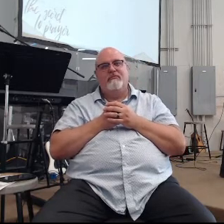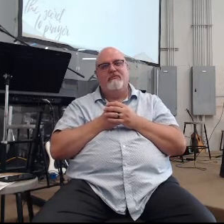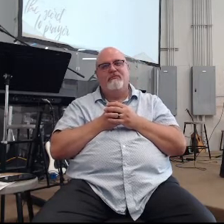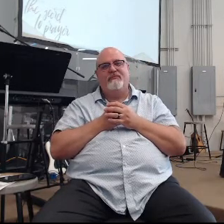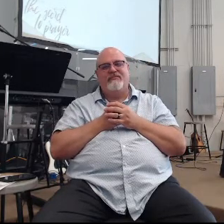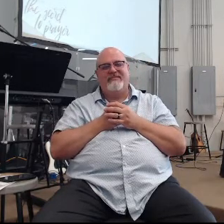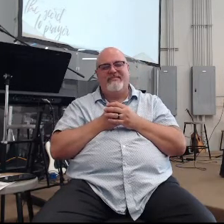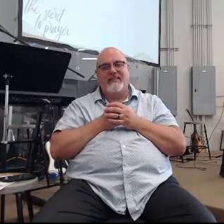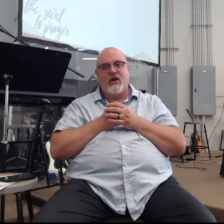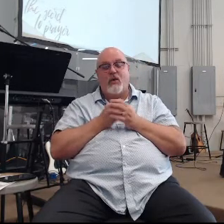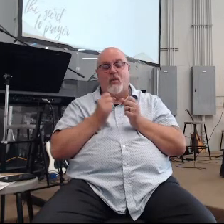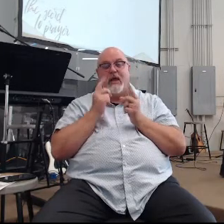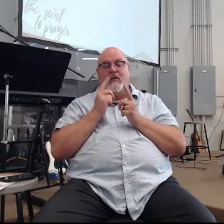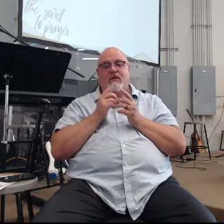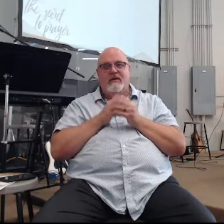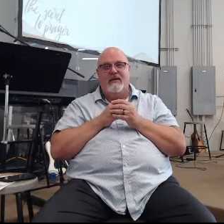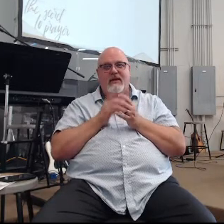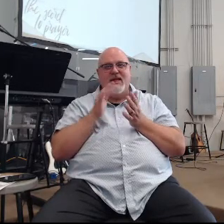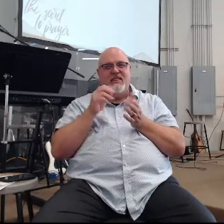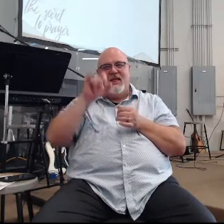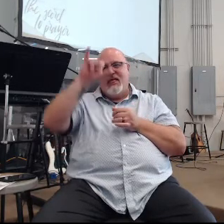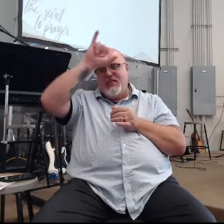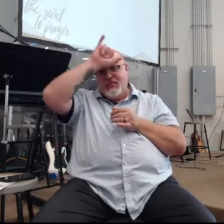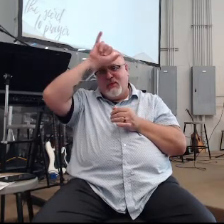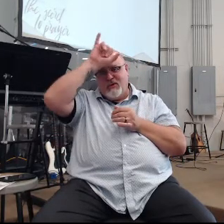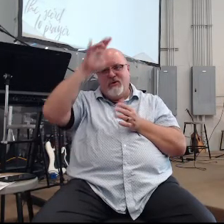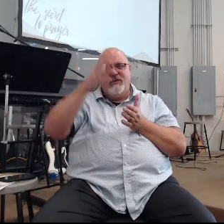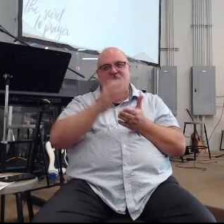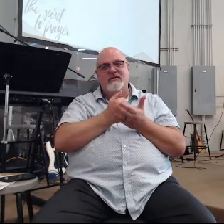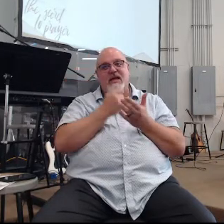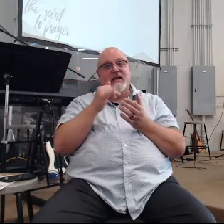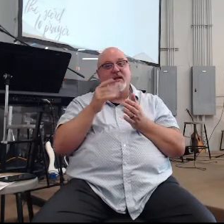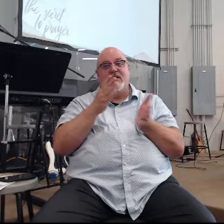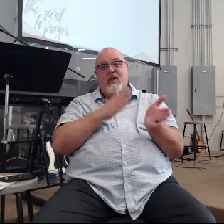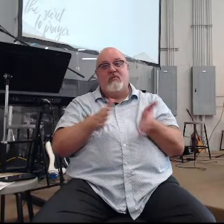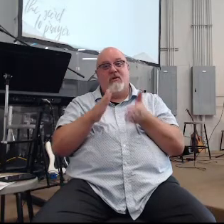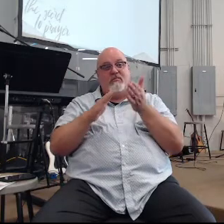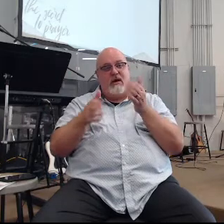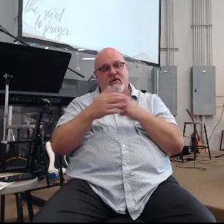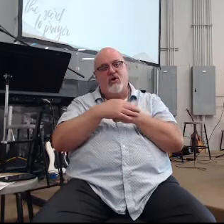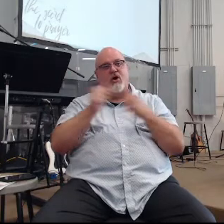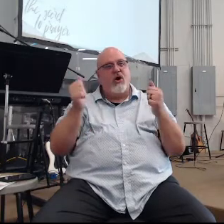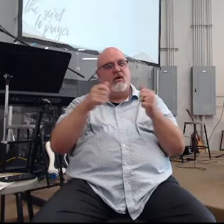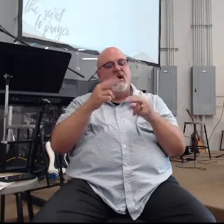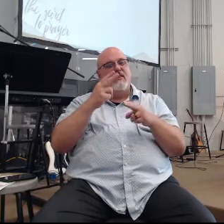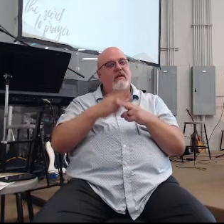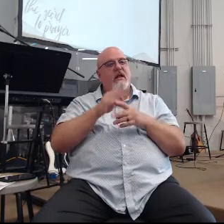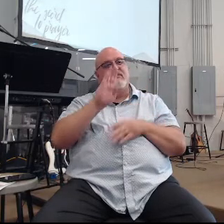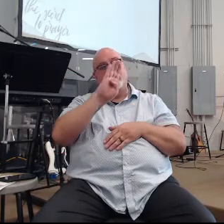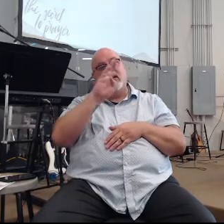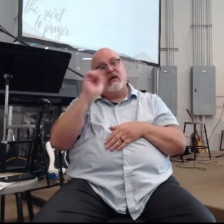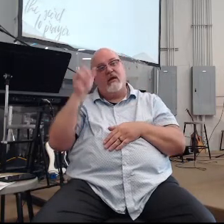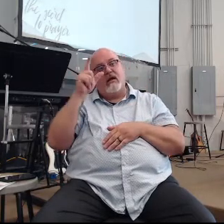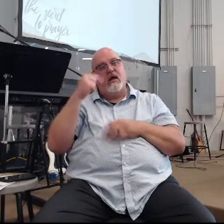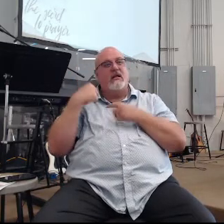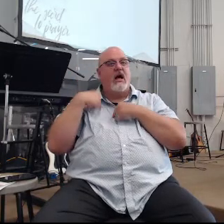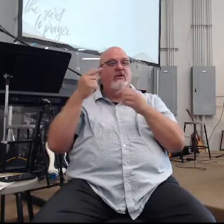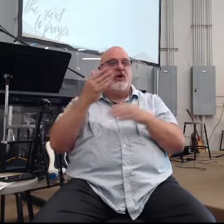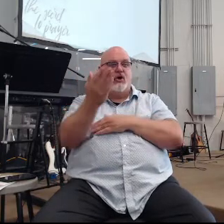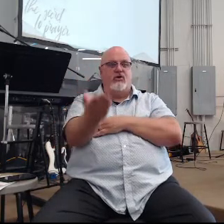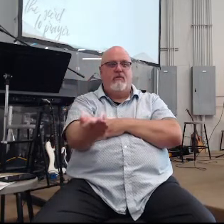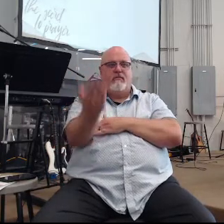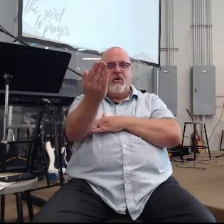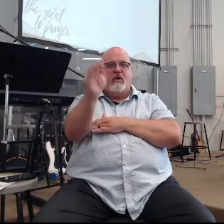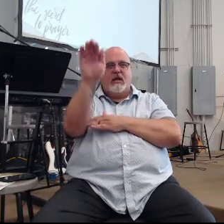and they took the bull that was given to them and they prepared it and called upon the name of Baal from morning until noon saying